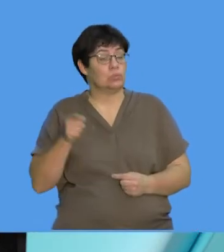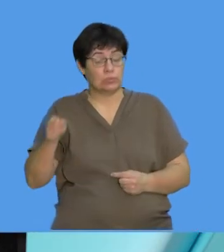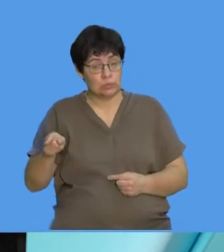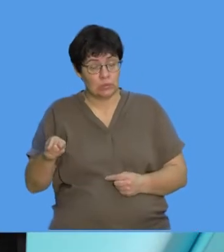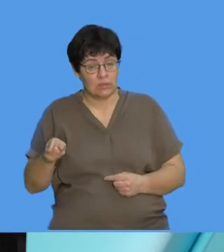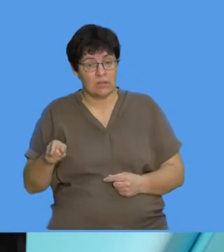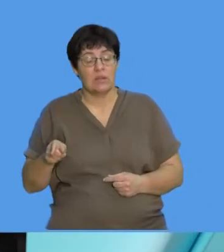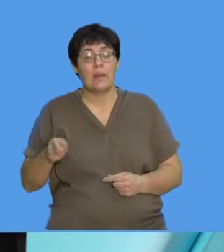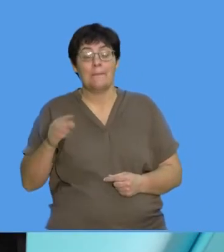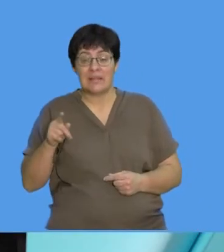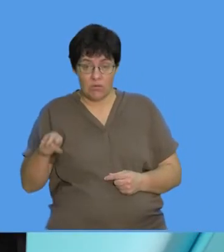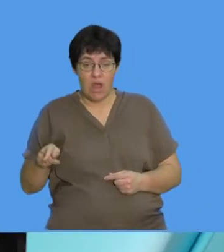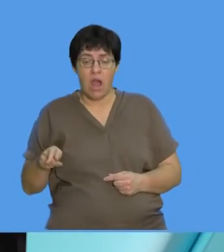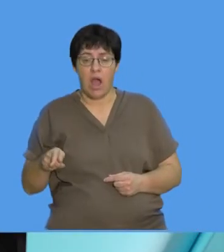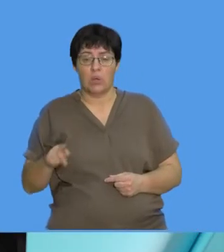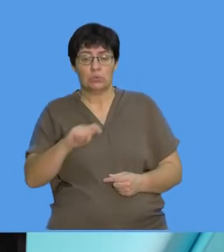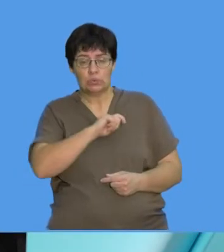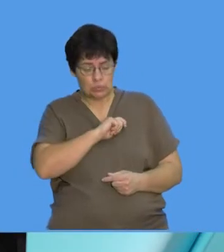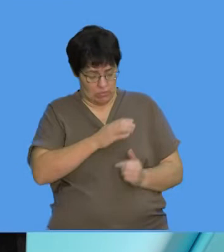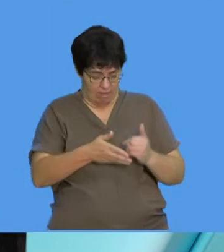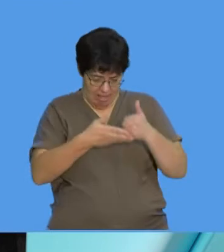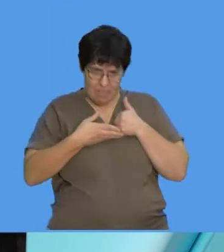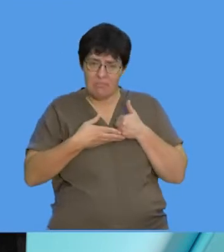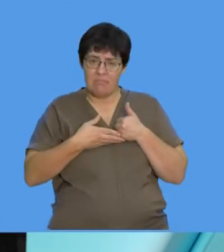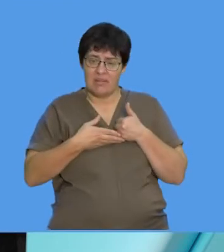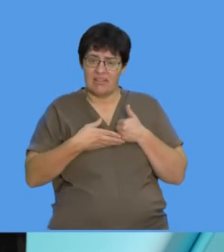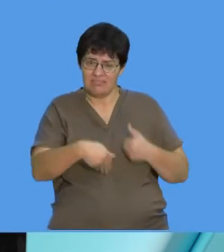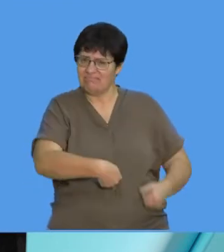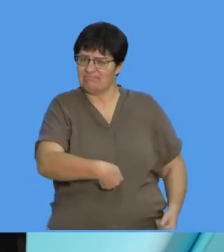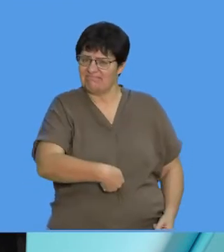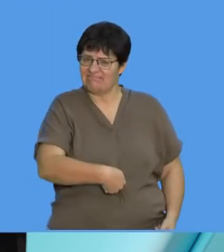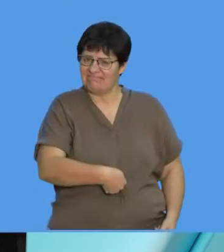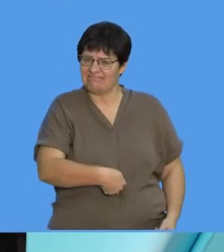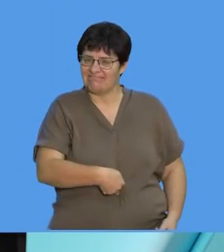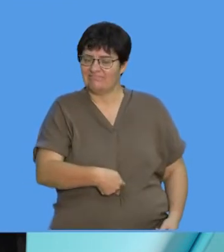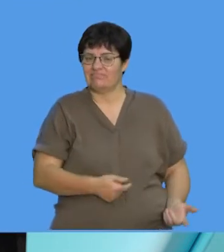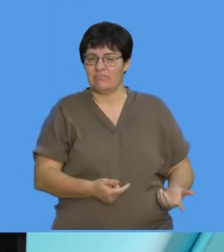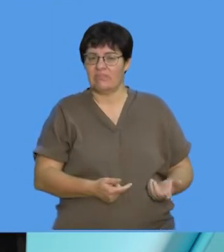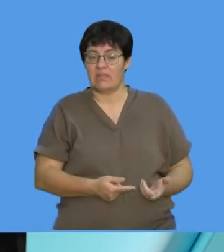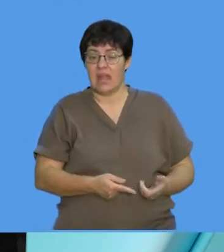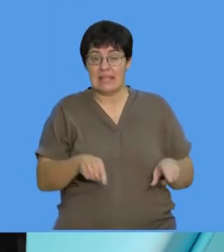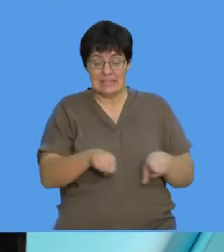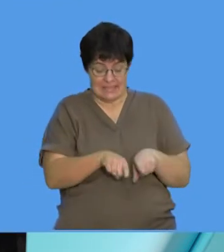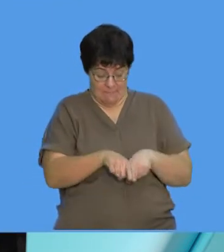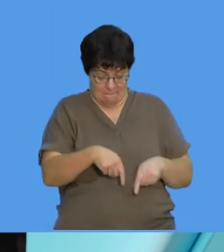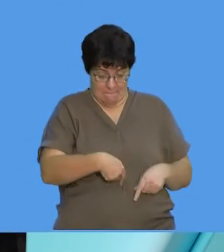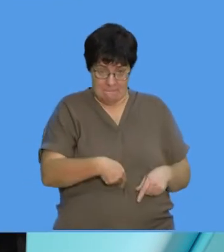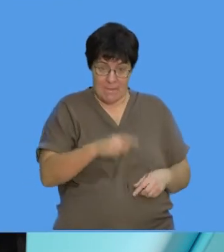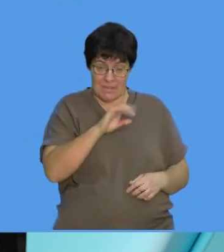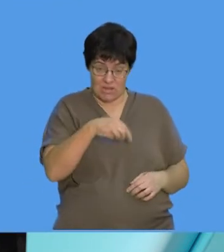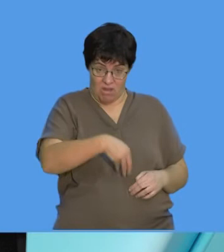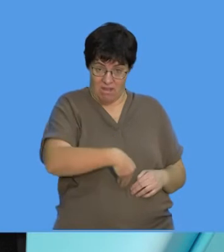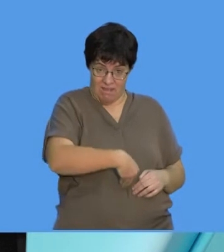what it does is this bacteria is really, really helpful. Now, what happens is, if that same